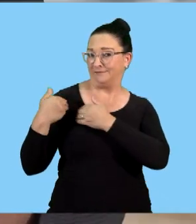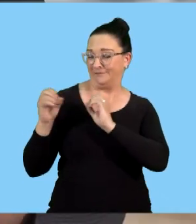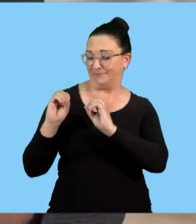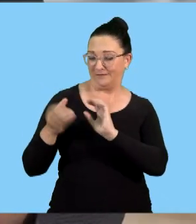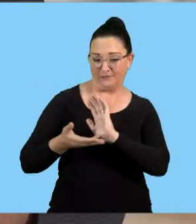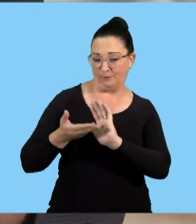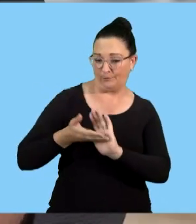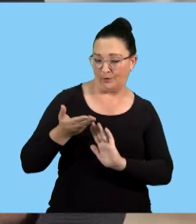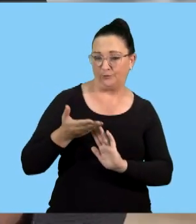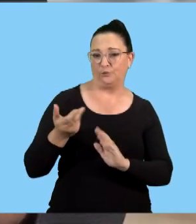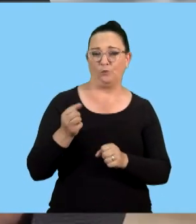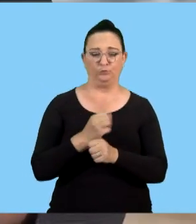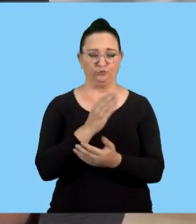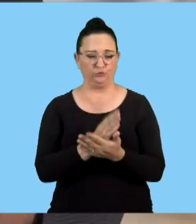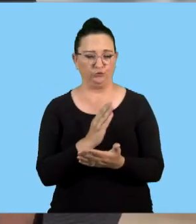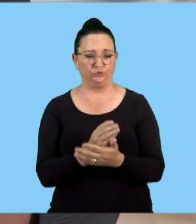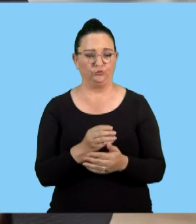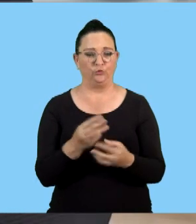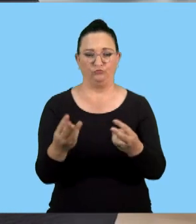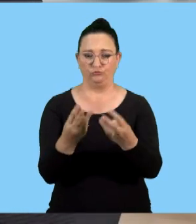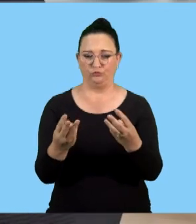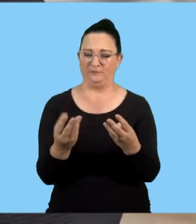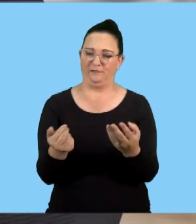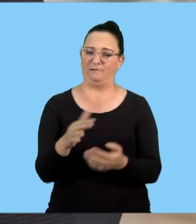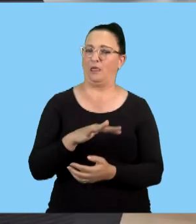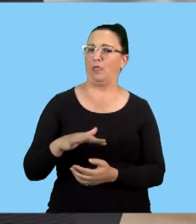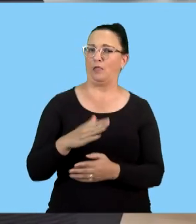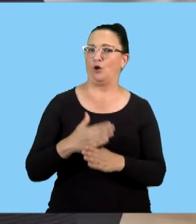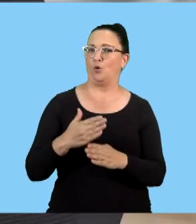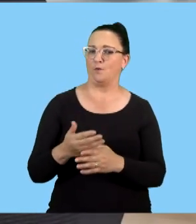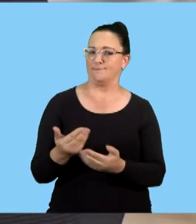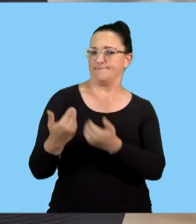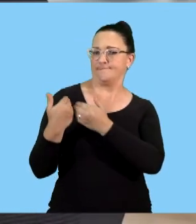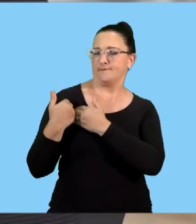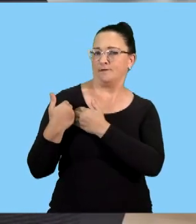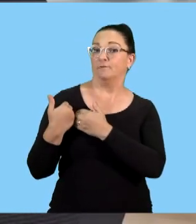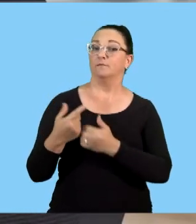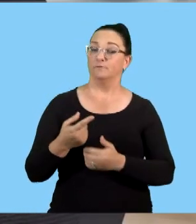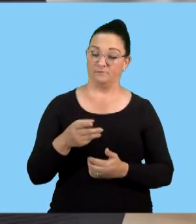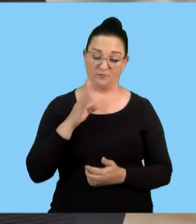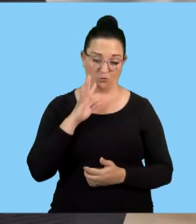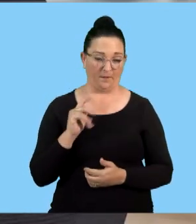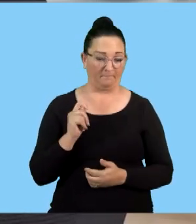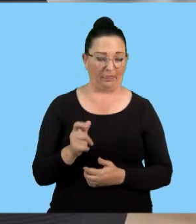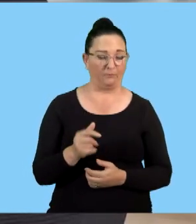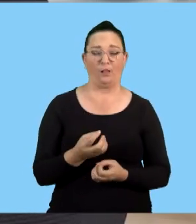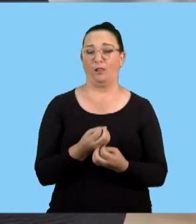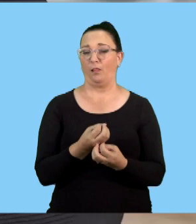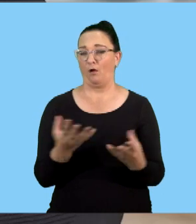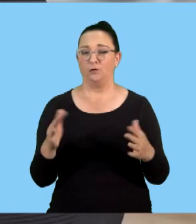promote safety or if we do not ensure that employees are working in a safe place, then it means we're going to be paying quite a lot of